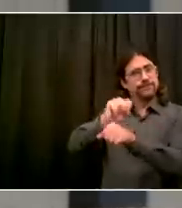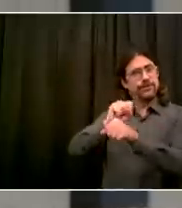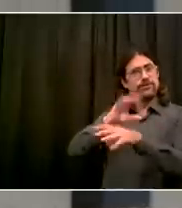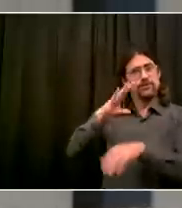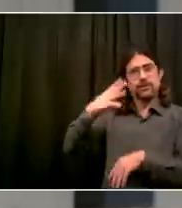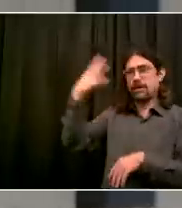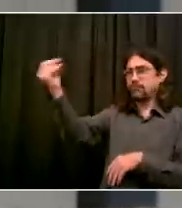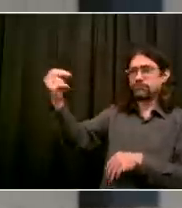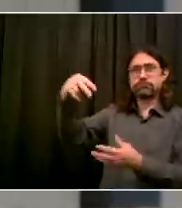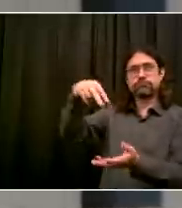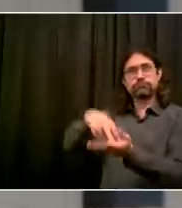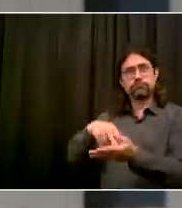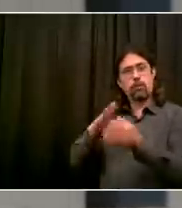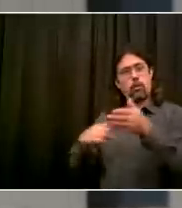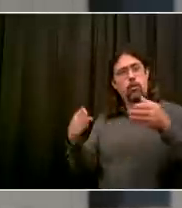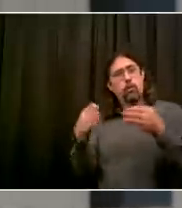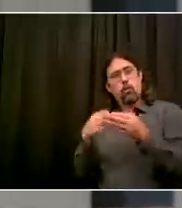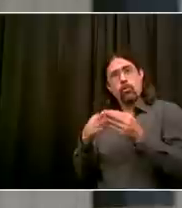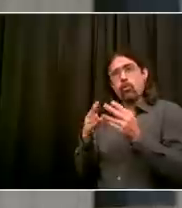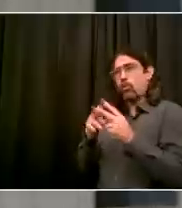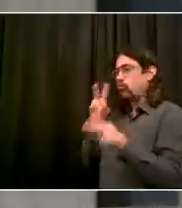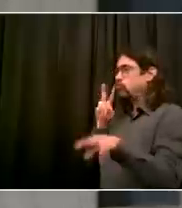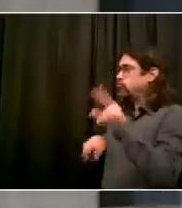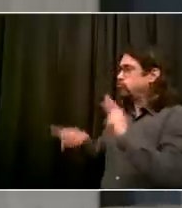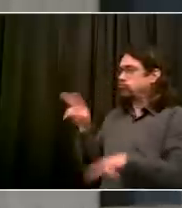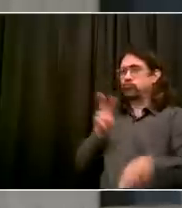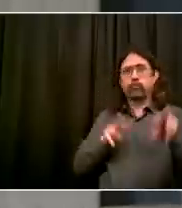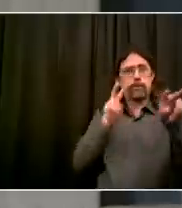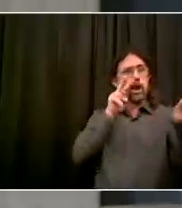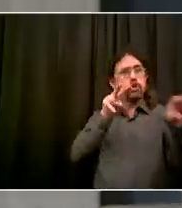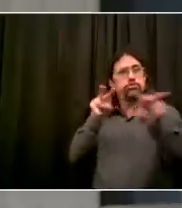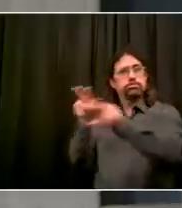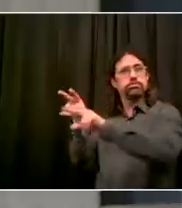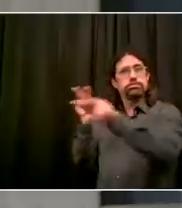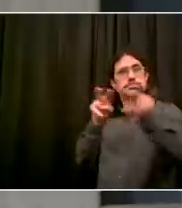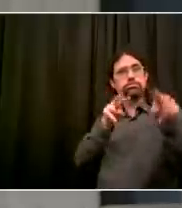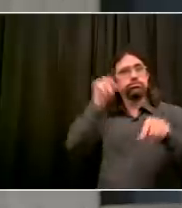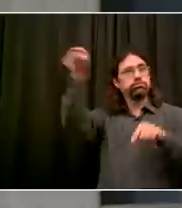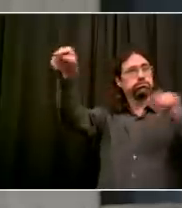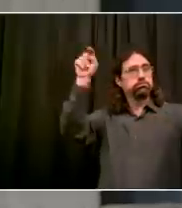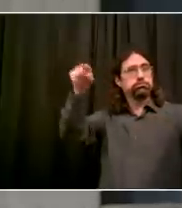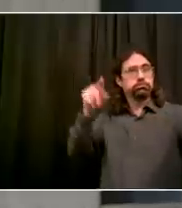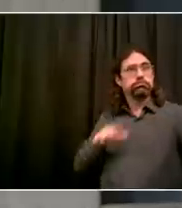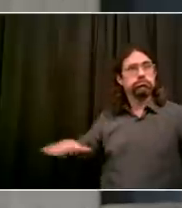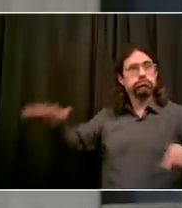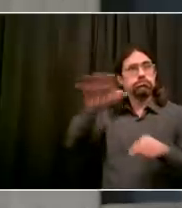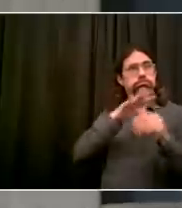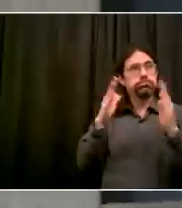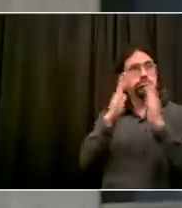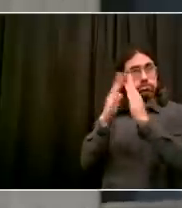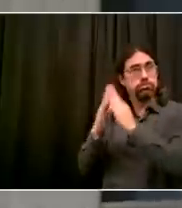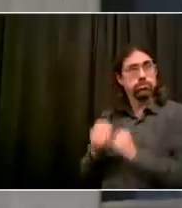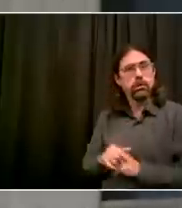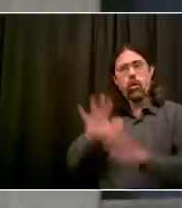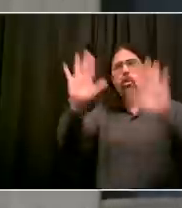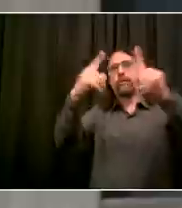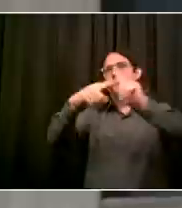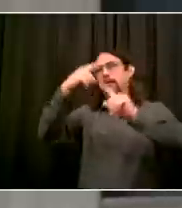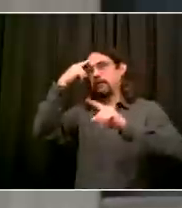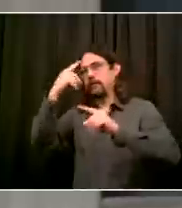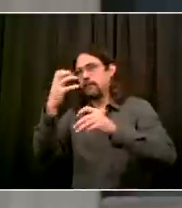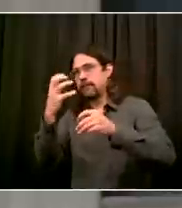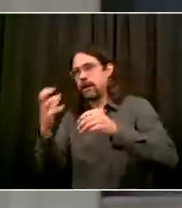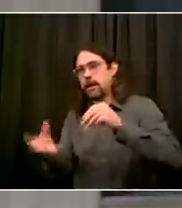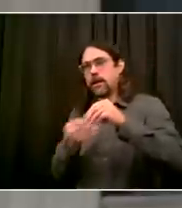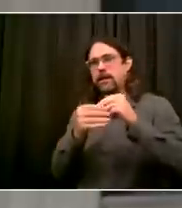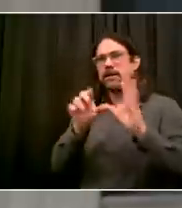are people wearing masks, but are they wearing it correctly, which is two different problems. People who are not, who are wearing the mask, but are not wearing it